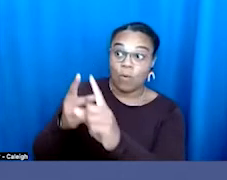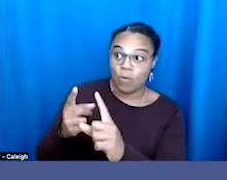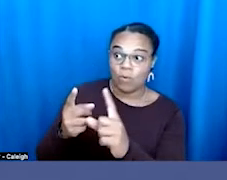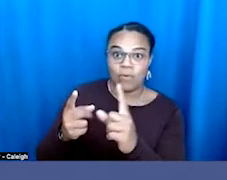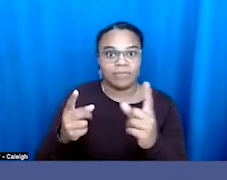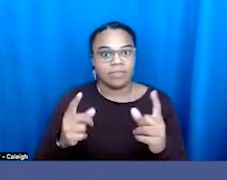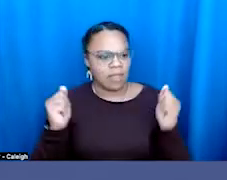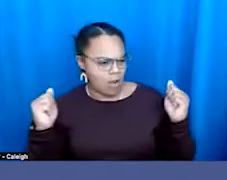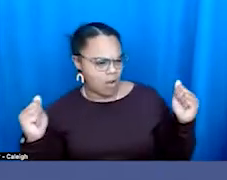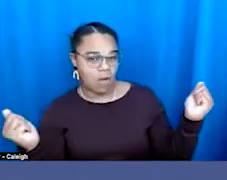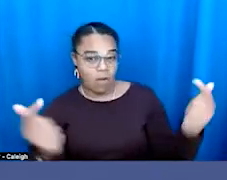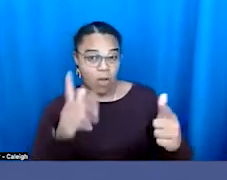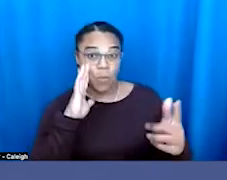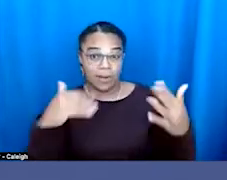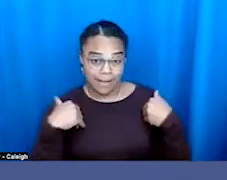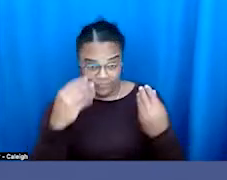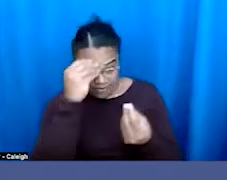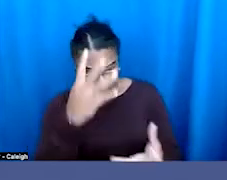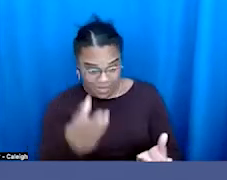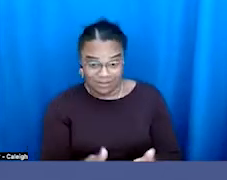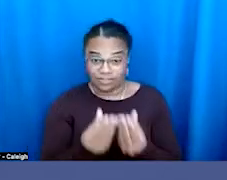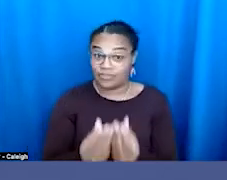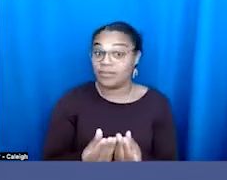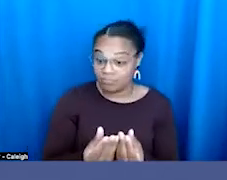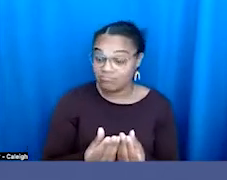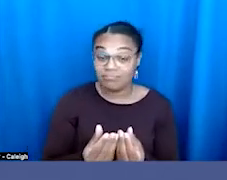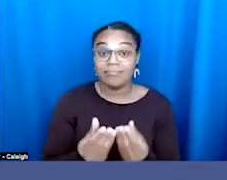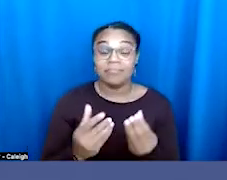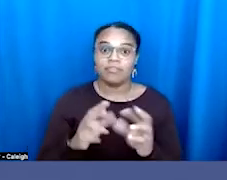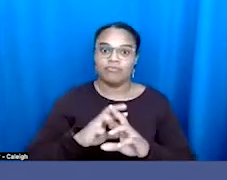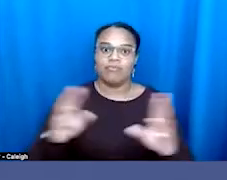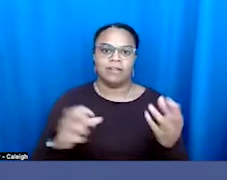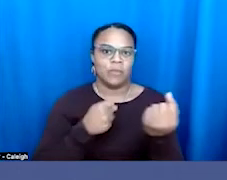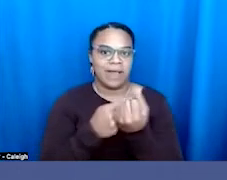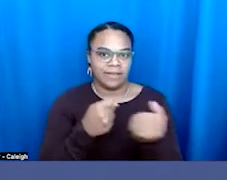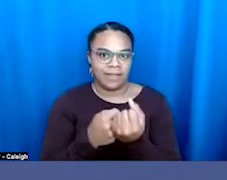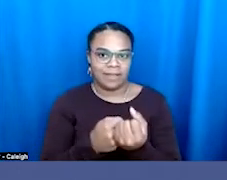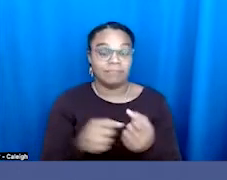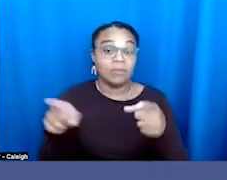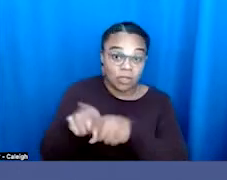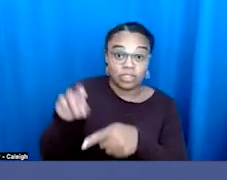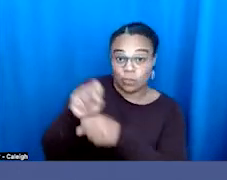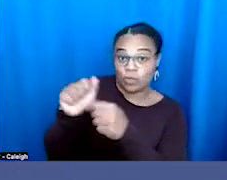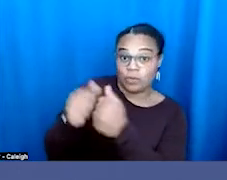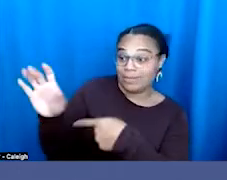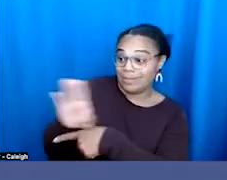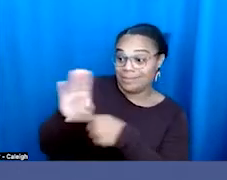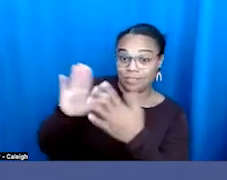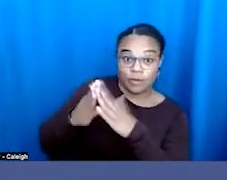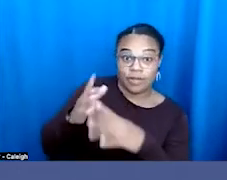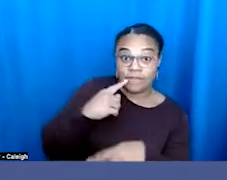their hands, they could advocate. They knew we work with the business community as well so that they knew what these new measures